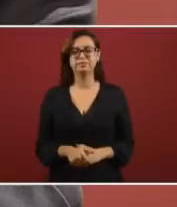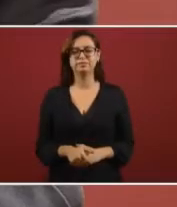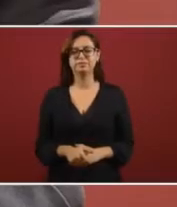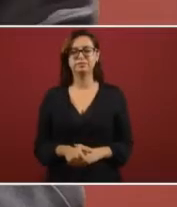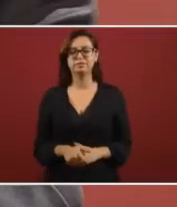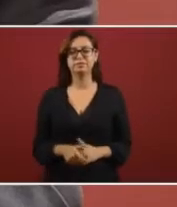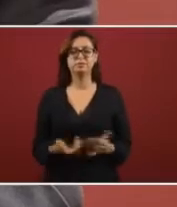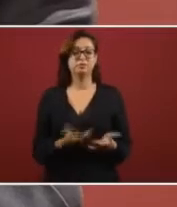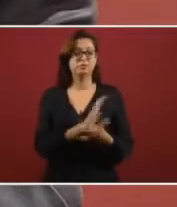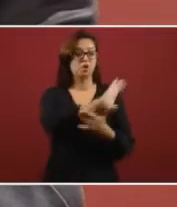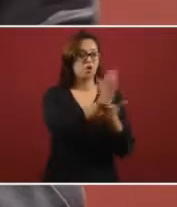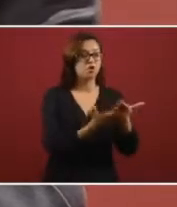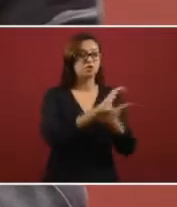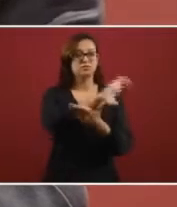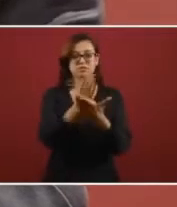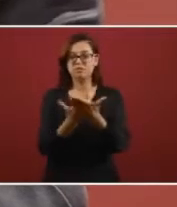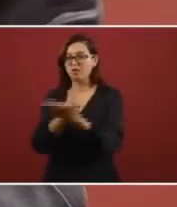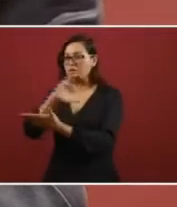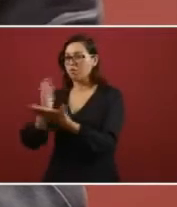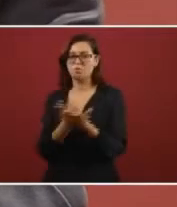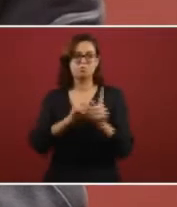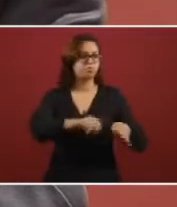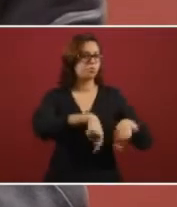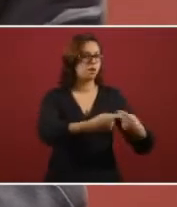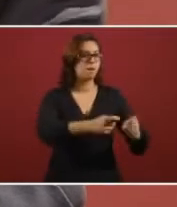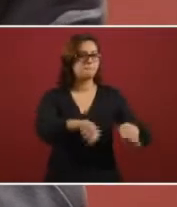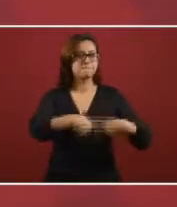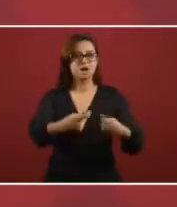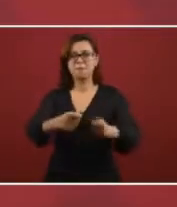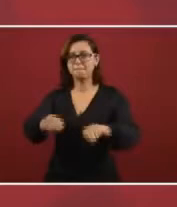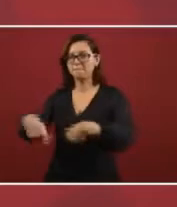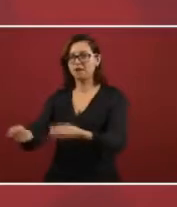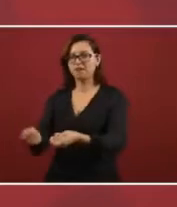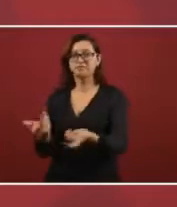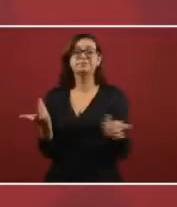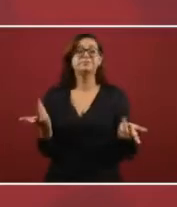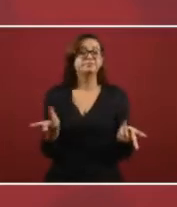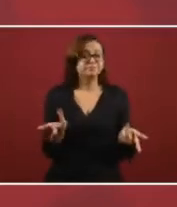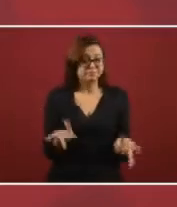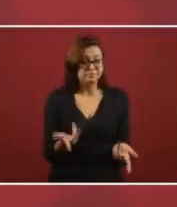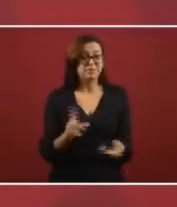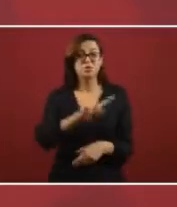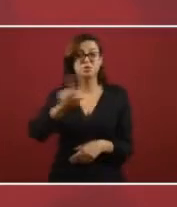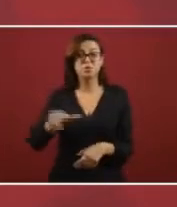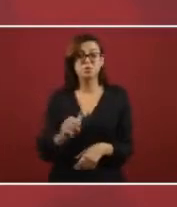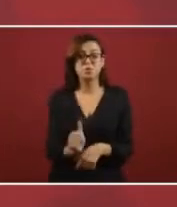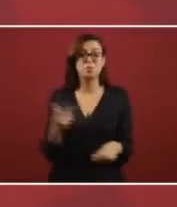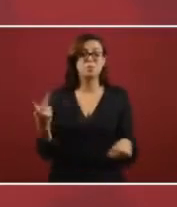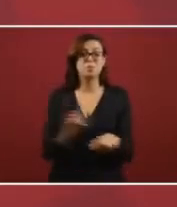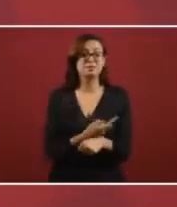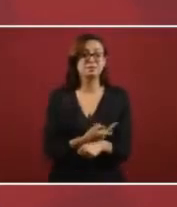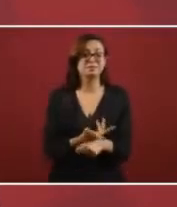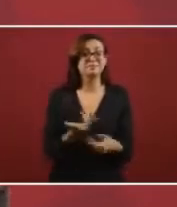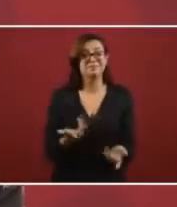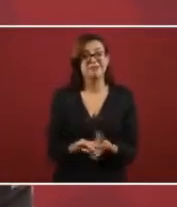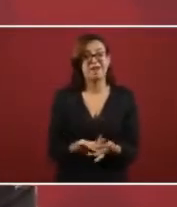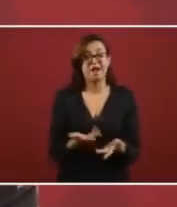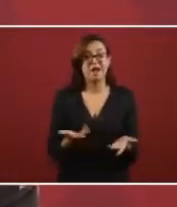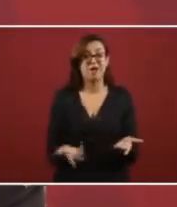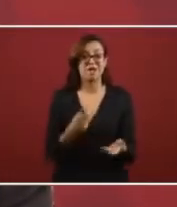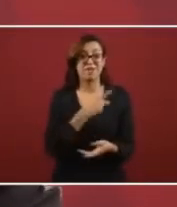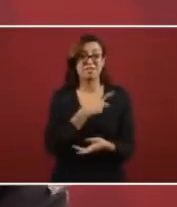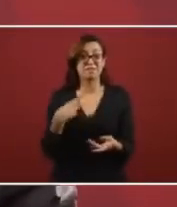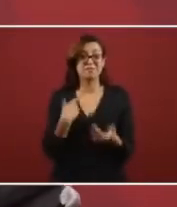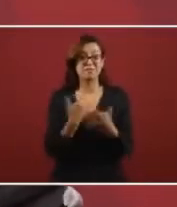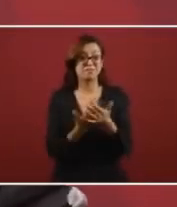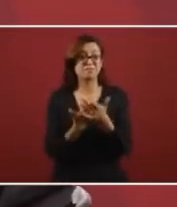and so they gave these contracts like this and what we're waiting